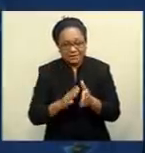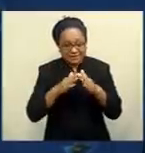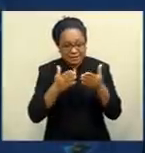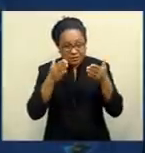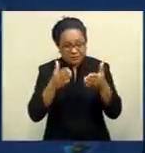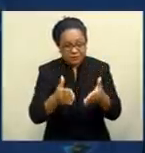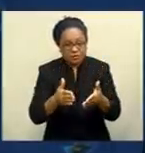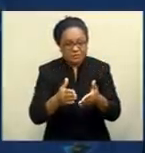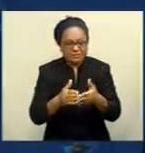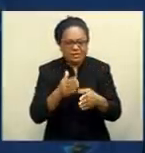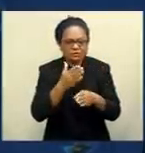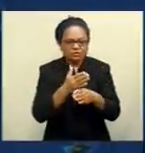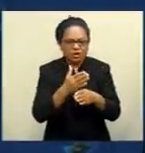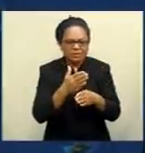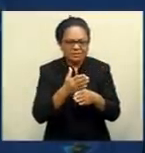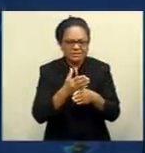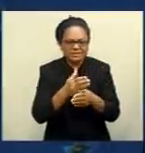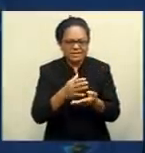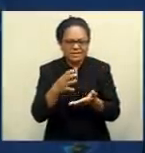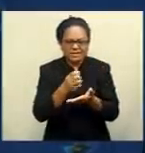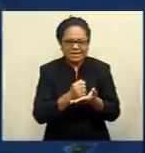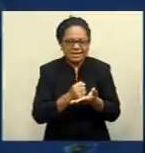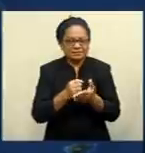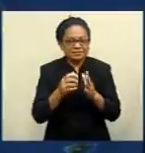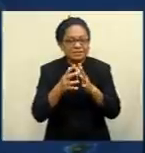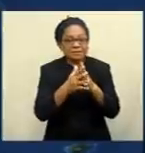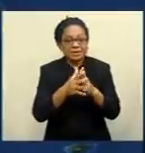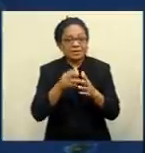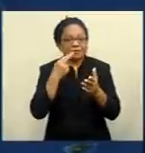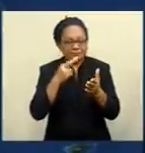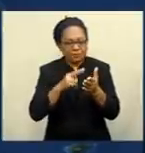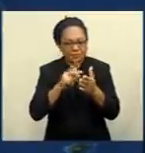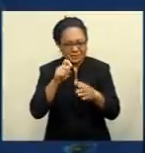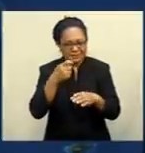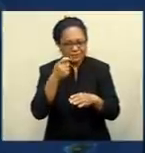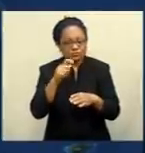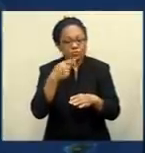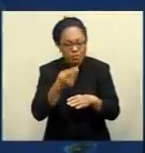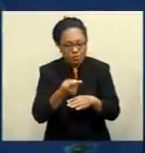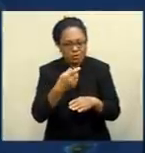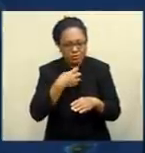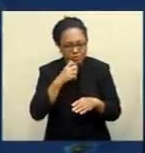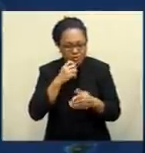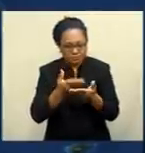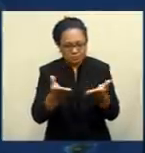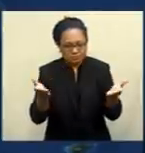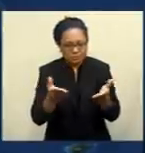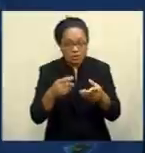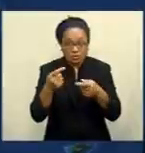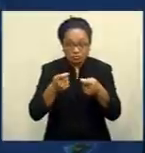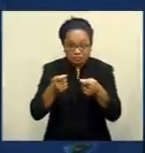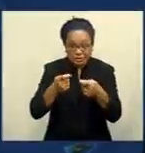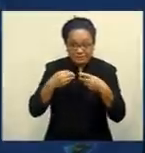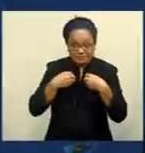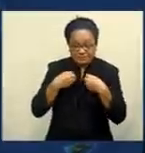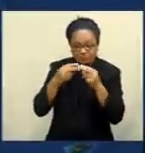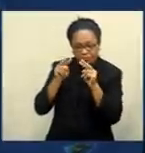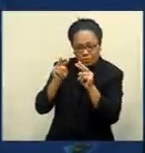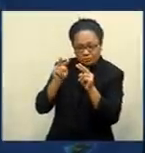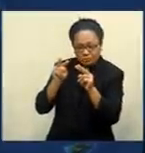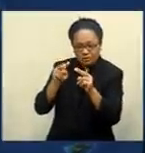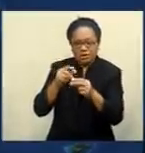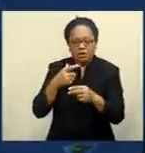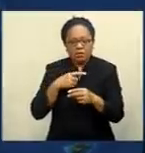initial jobless claims report for the U.S., which comes out tomorrow morning. Traders will keep a close watch on it to determine the U.S. Federal